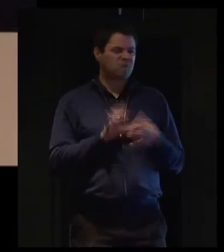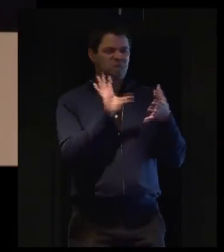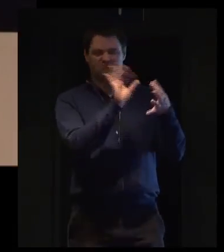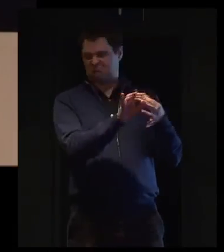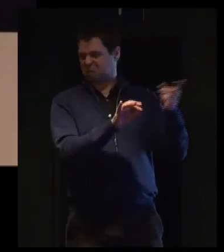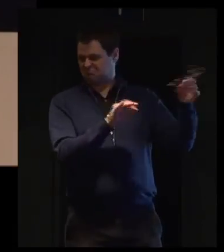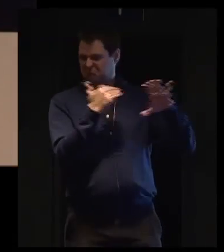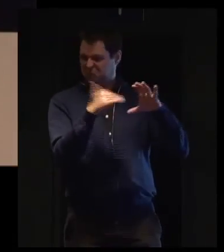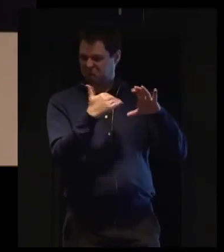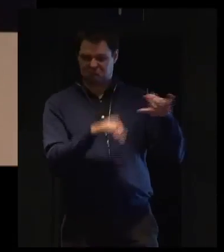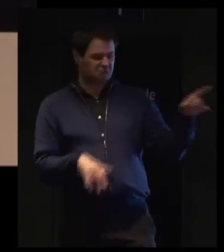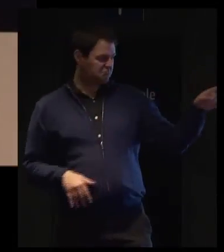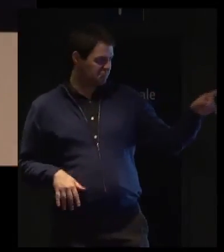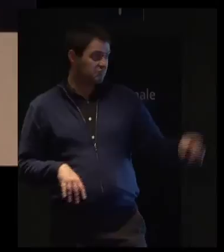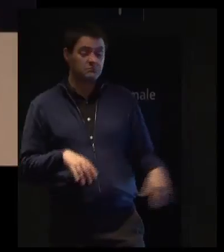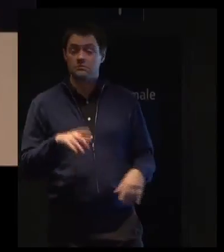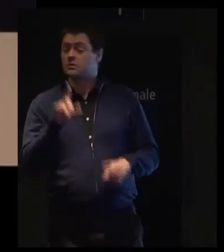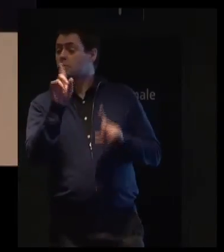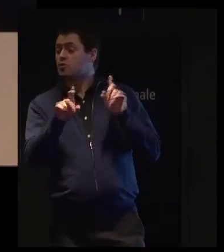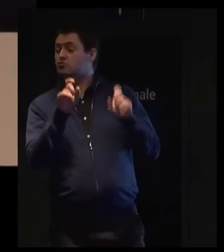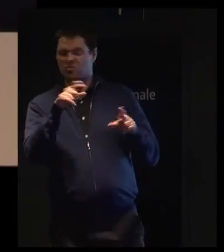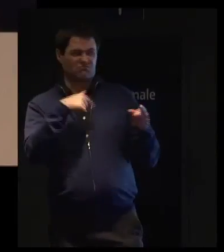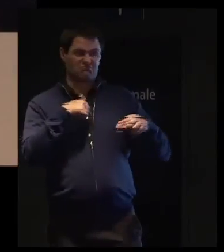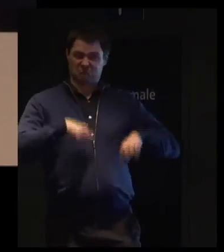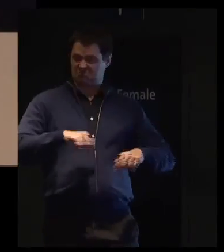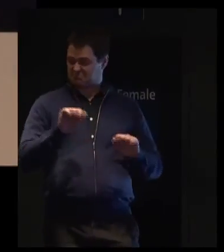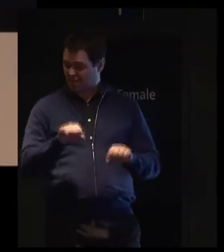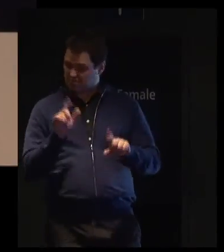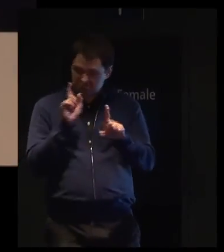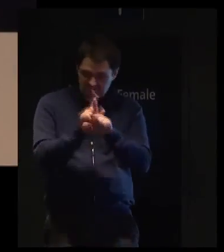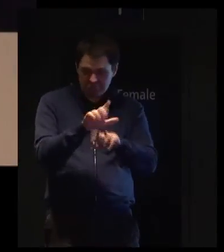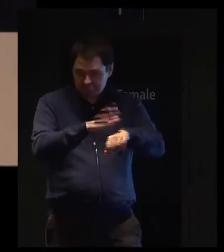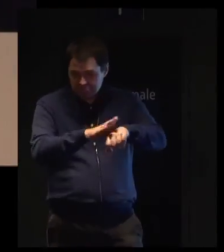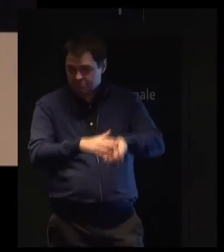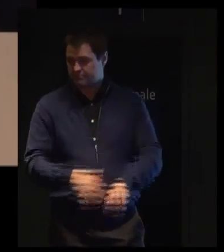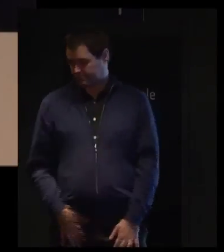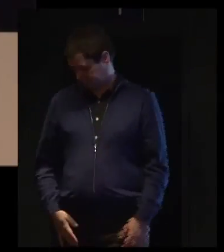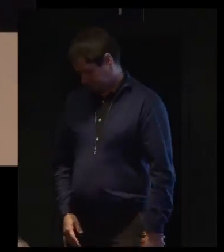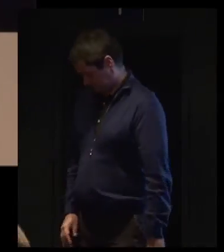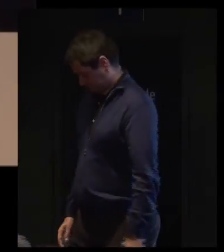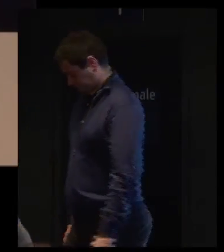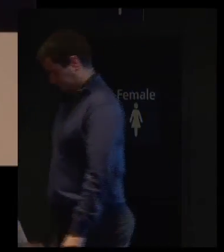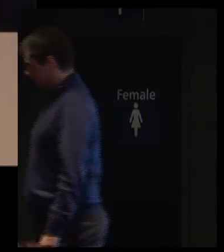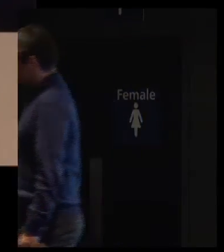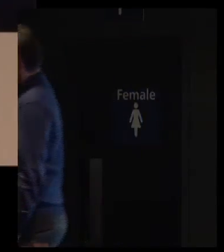questions you have afterwards, I'm around to answer them. Thank you. Thank you.